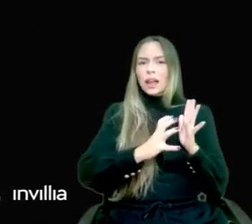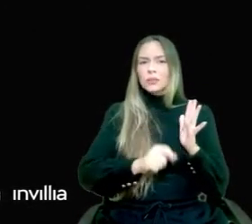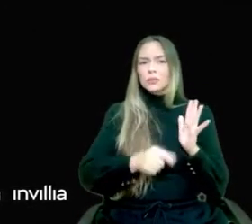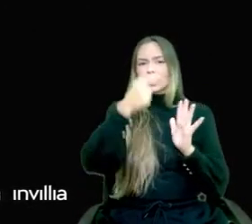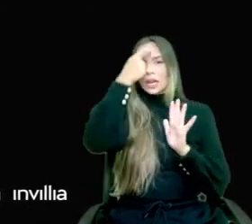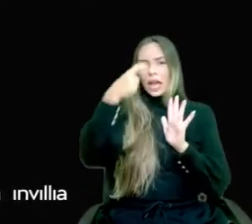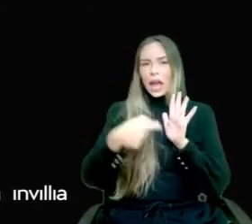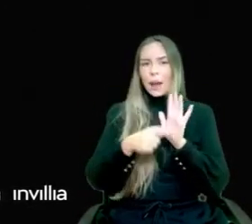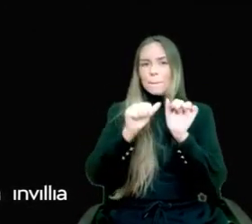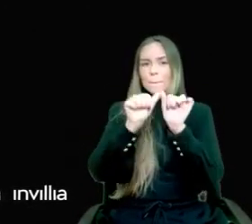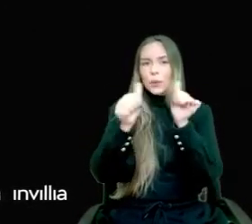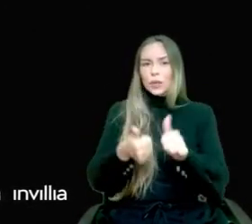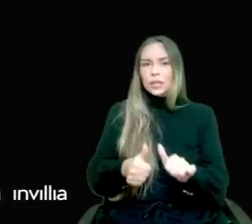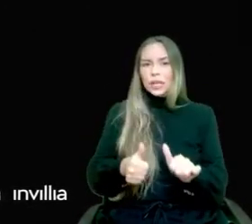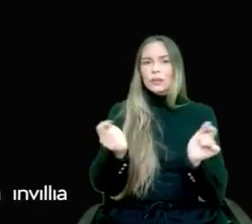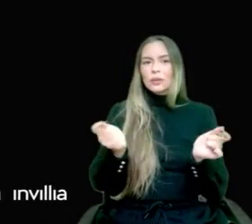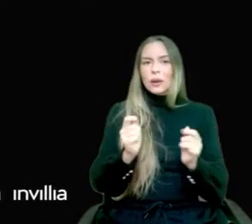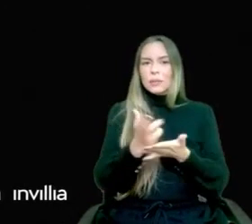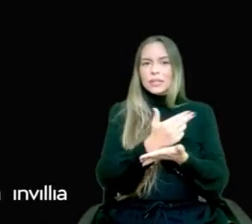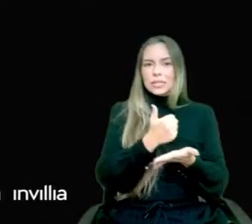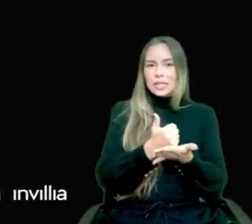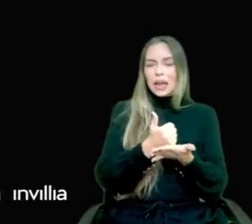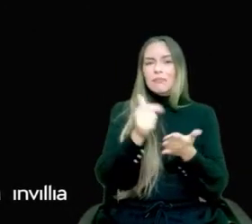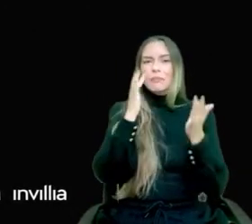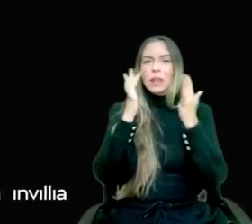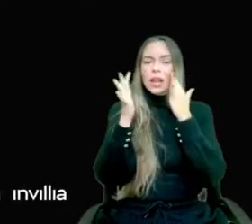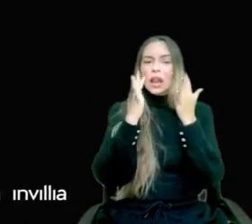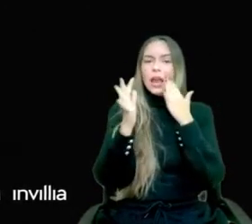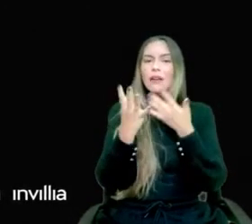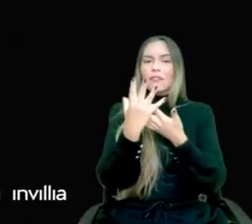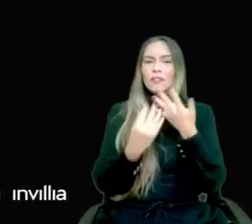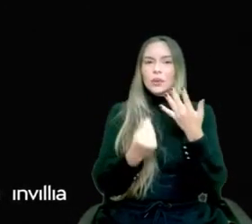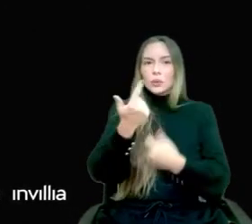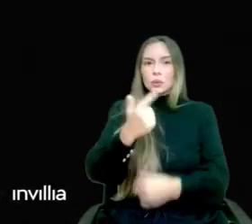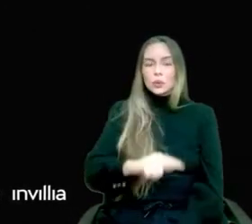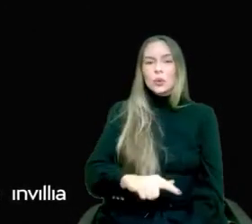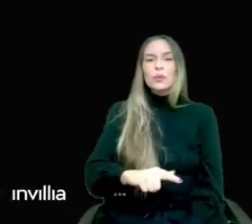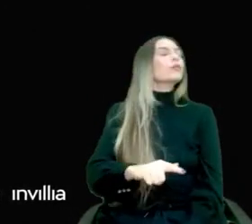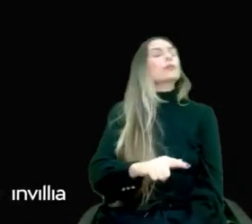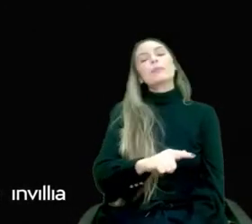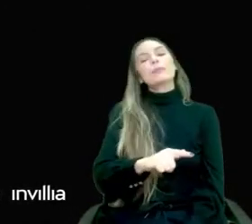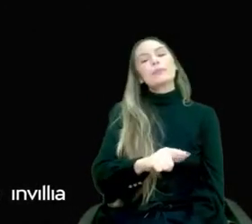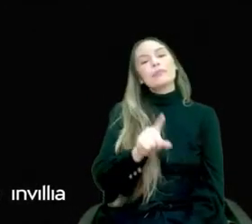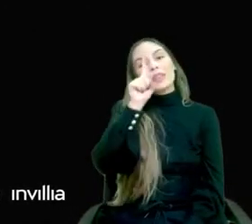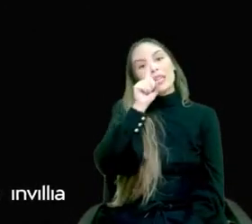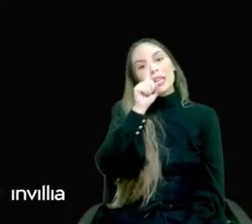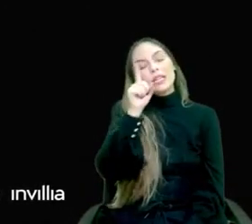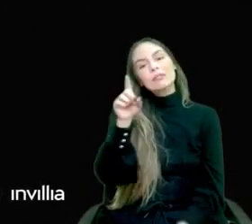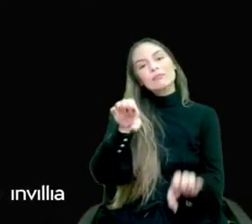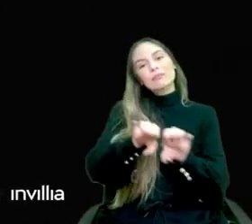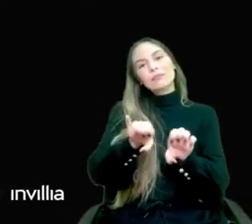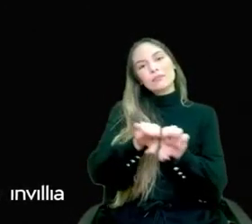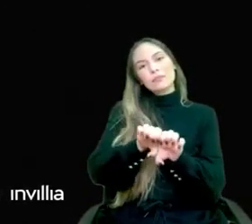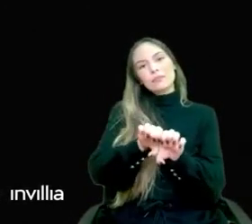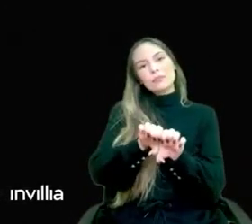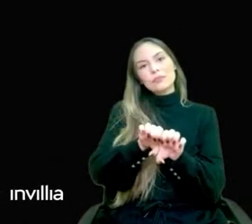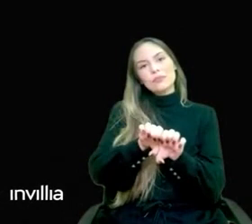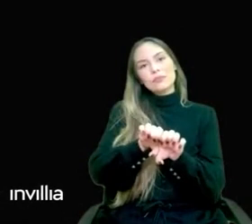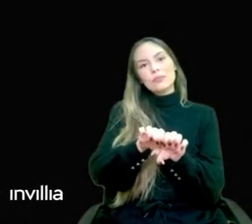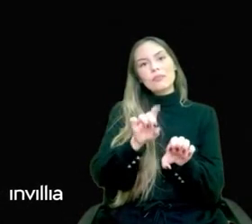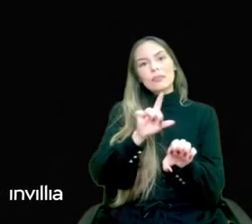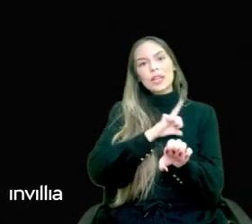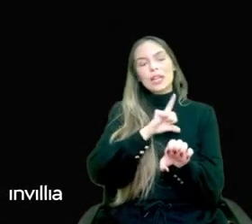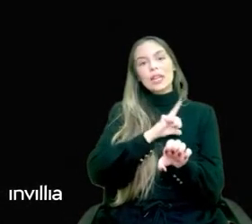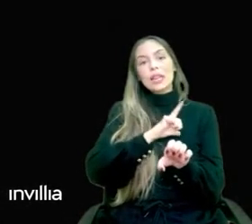redesign, and retrofit critical infrastructure. That can't be rebuilt